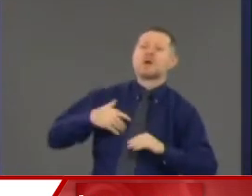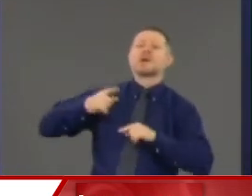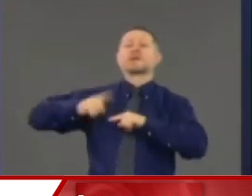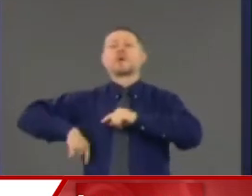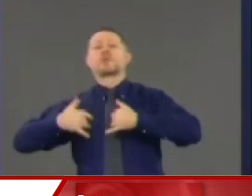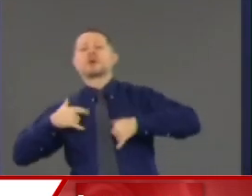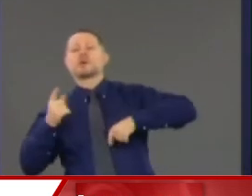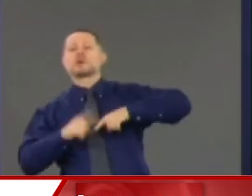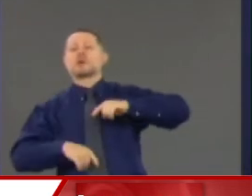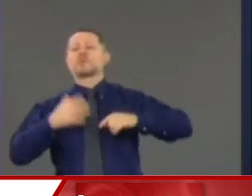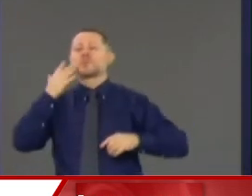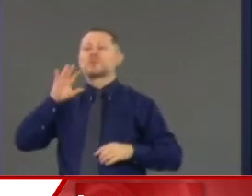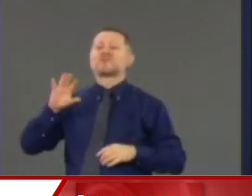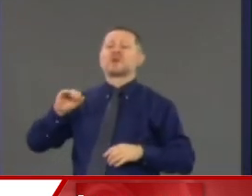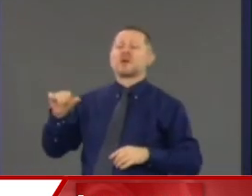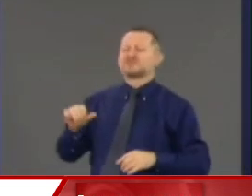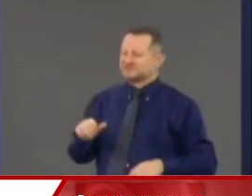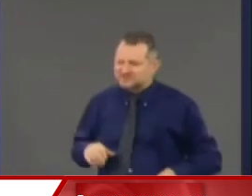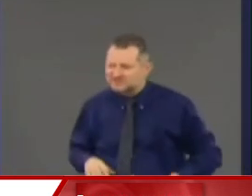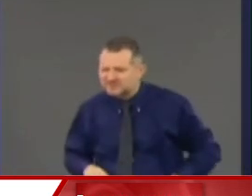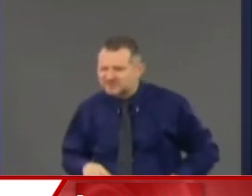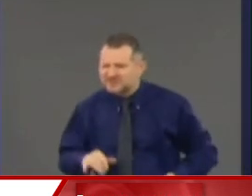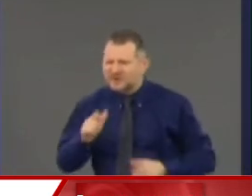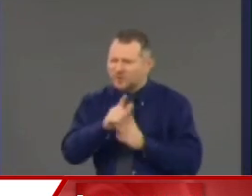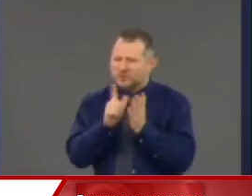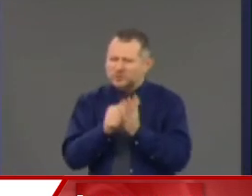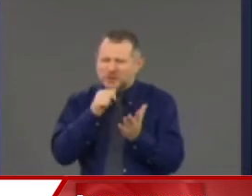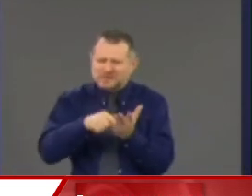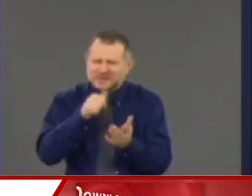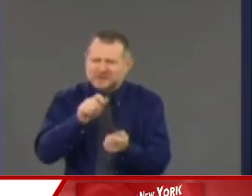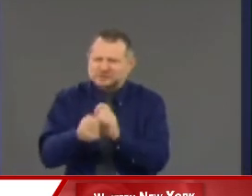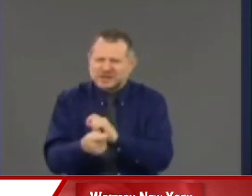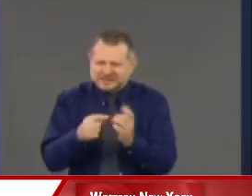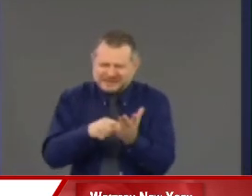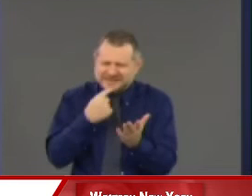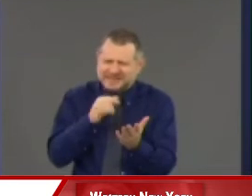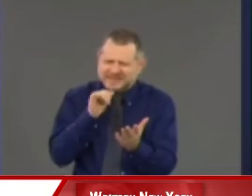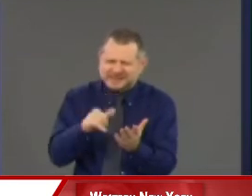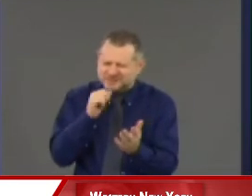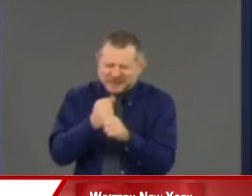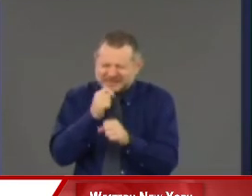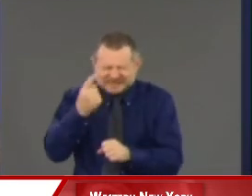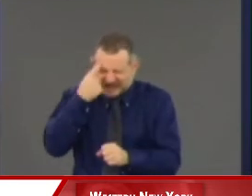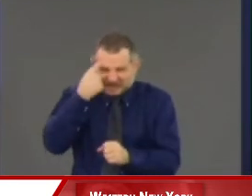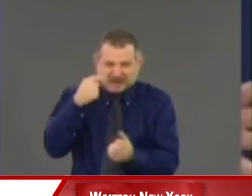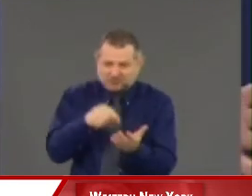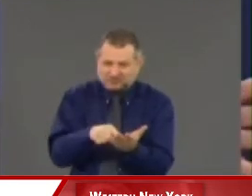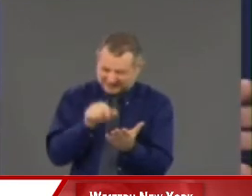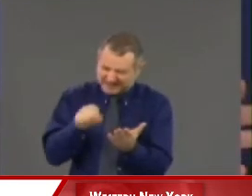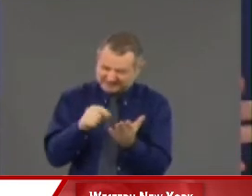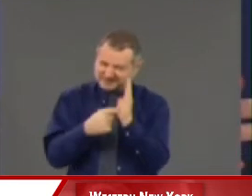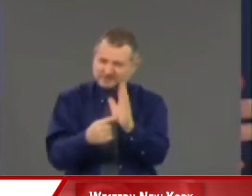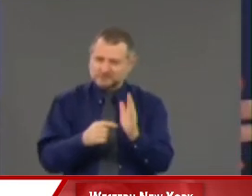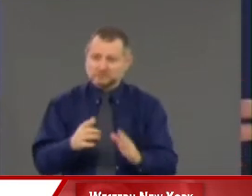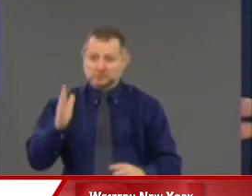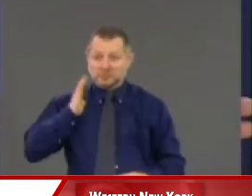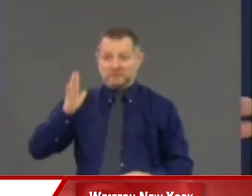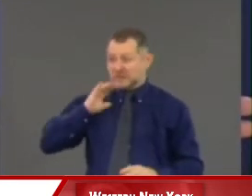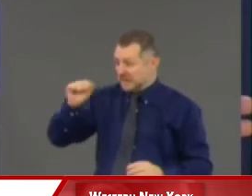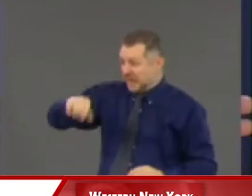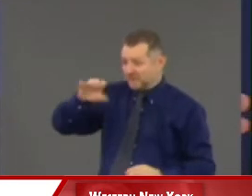of 50A? Now, how does that make any sense? I did it for many years.